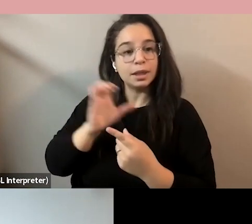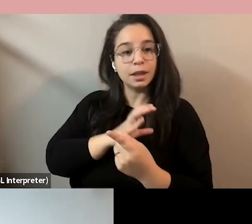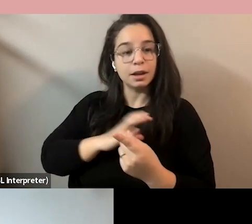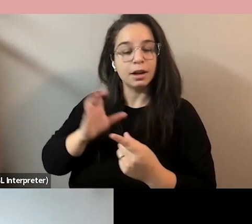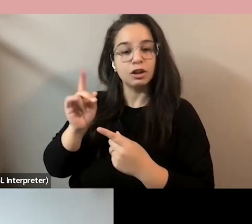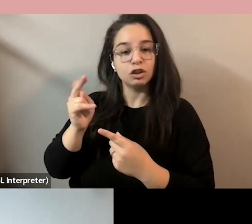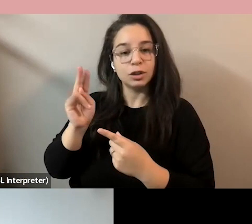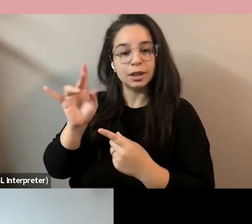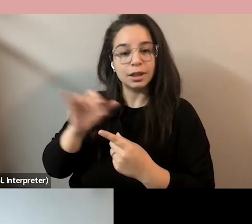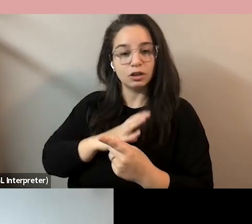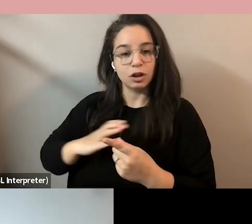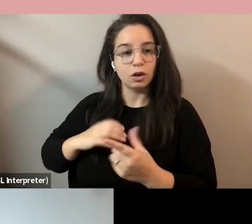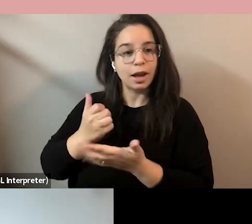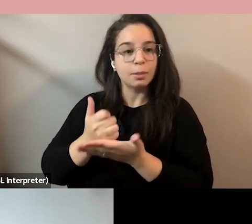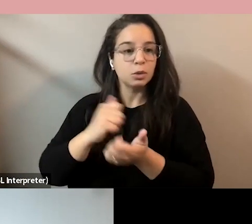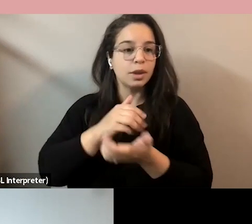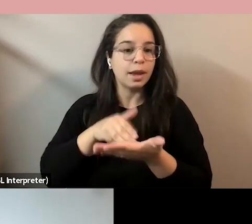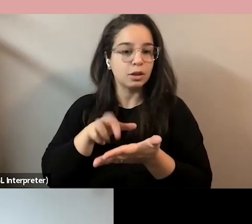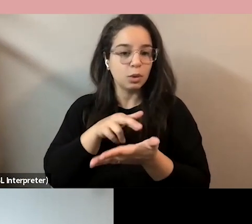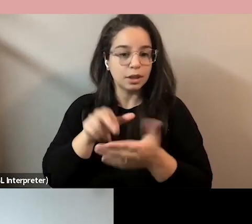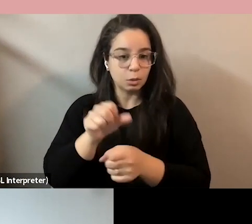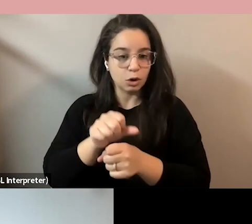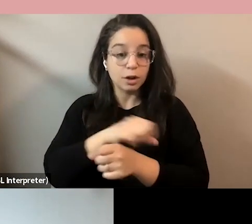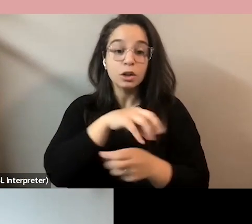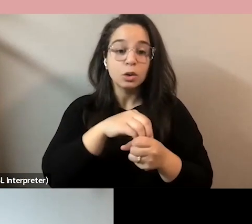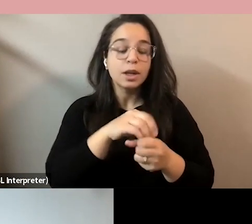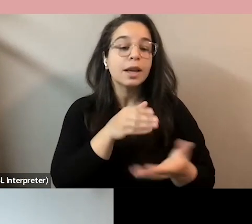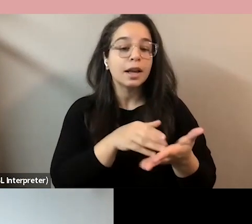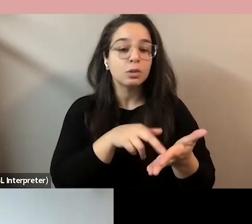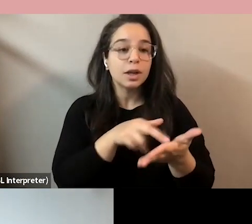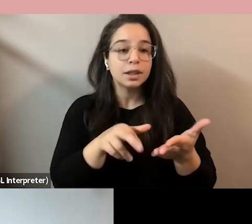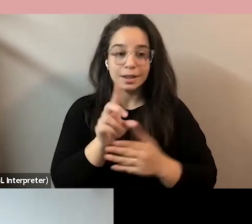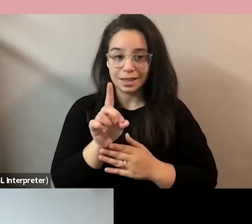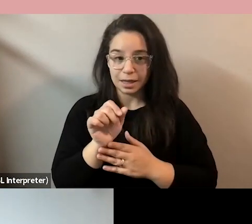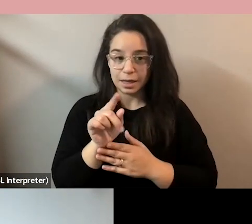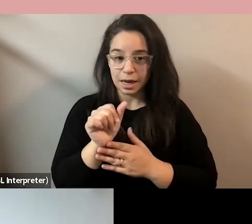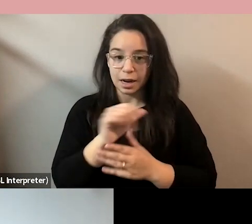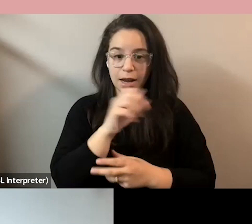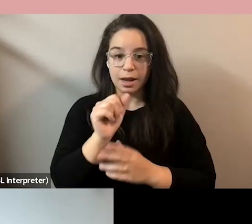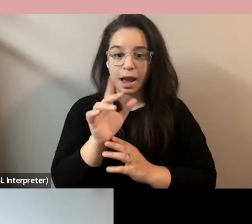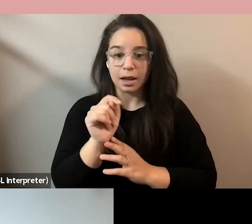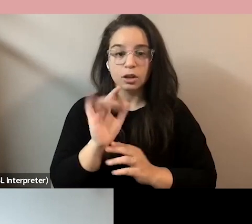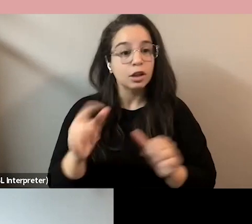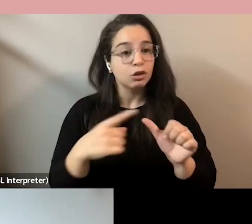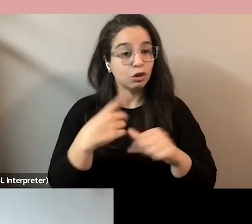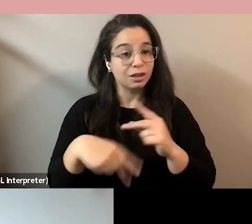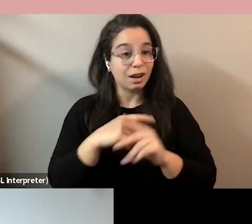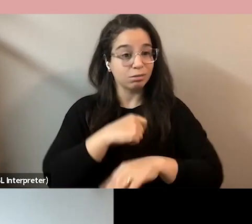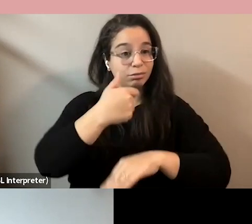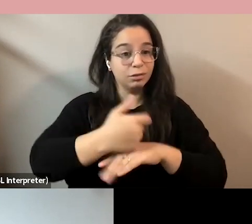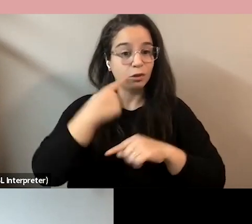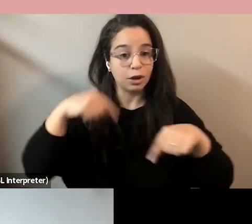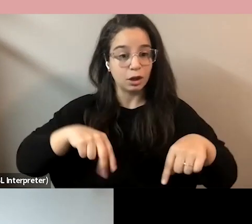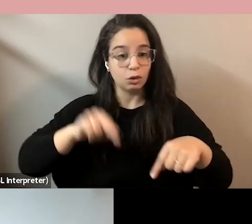province's progress on anti-racism work including the anti-racism data act the first of its kind at a provincial or state level in north america